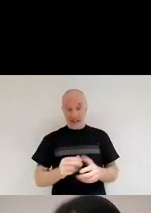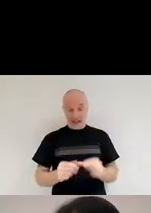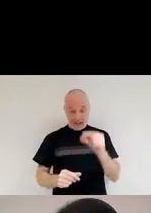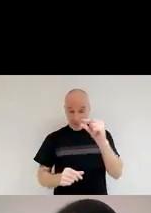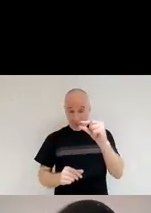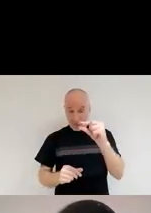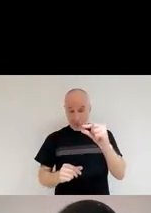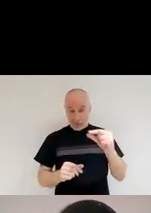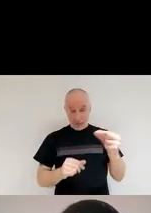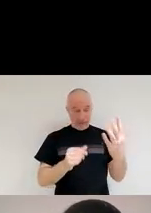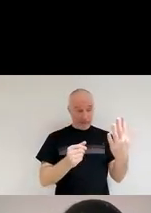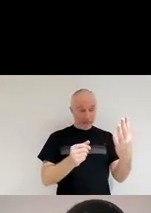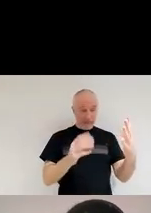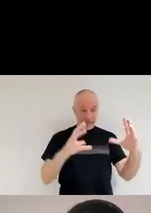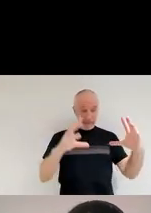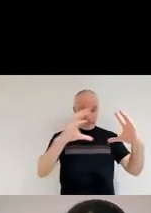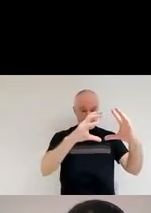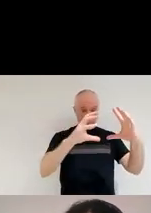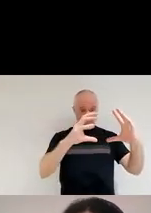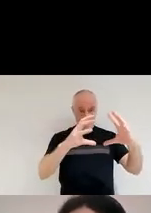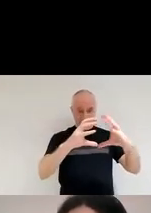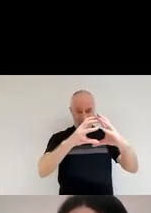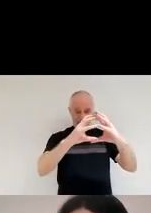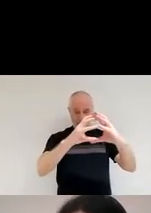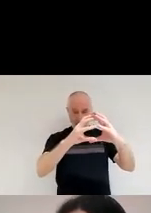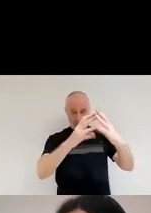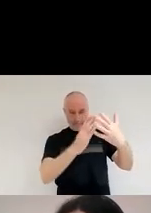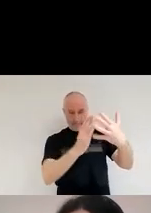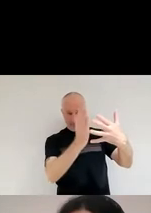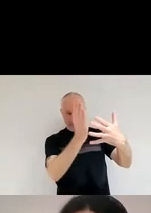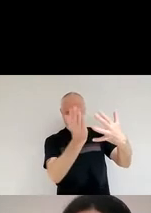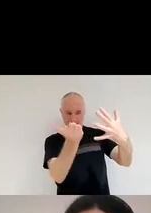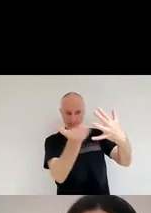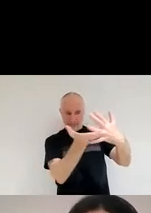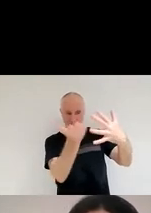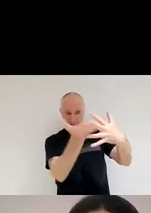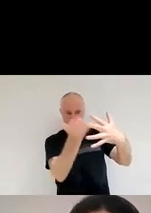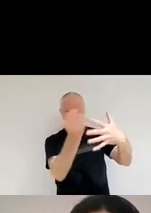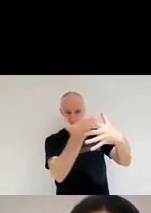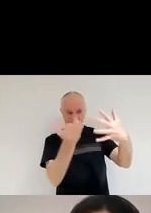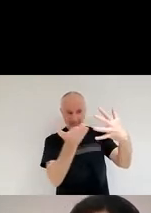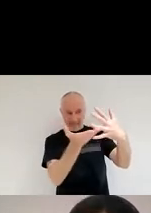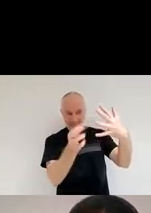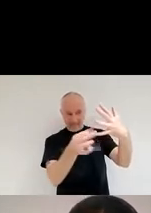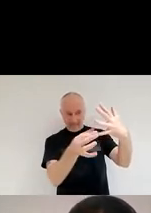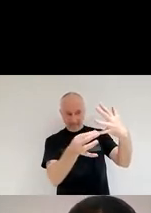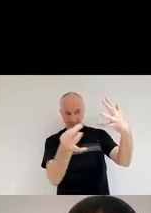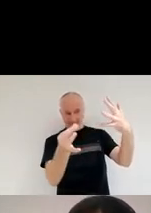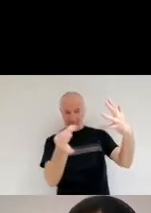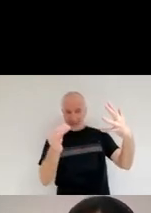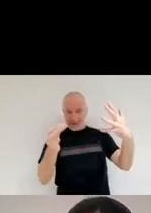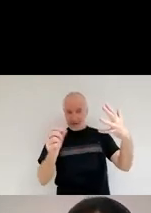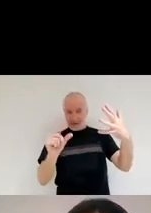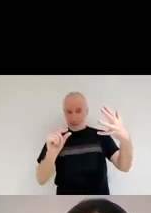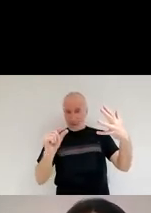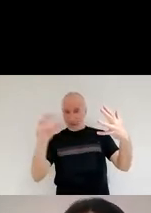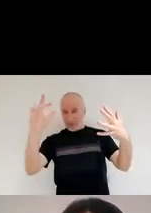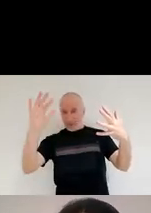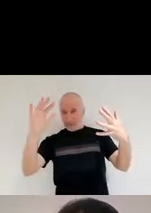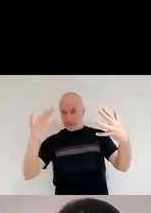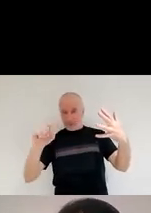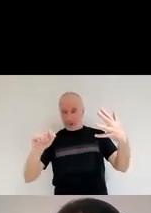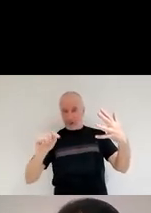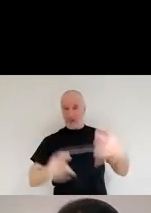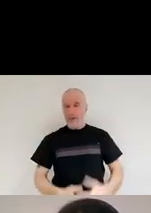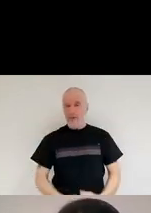all the components of the universe. And I want you to bear this in mind throughout the talk. Okay. So now